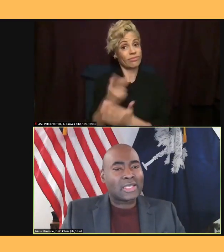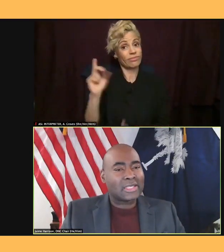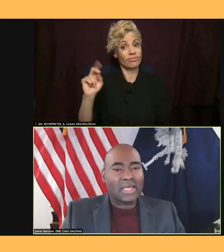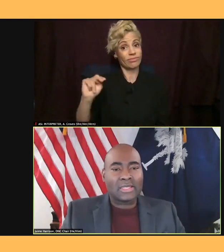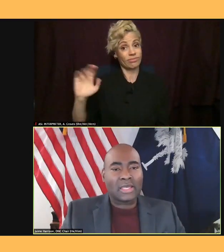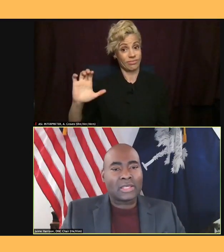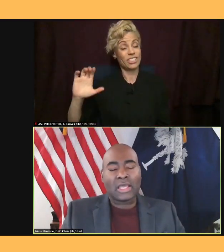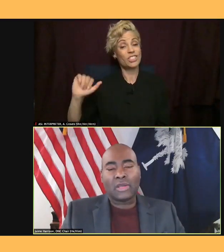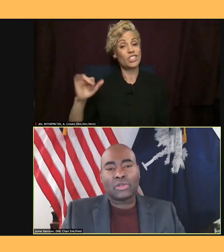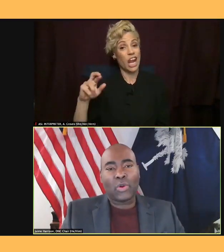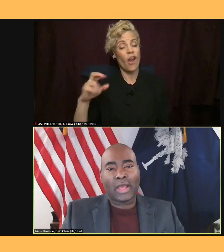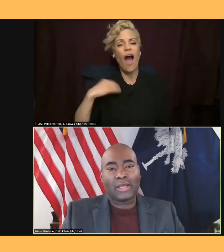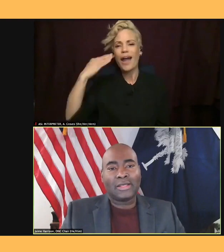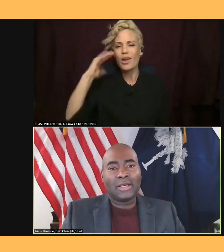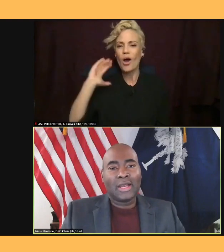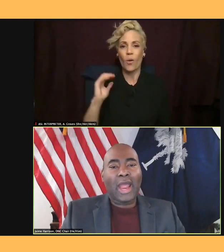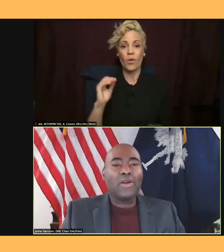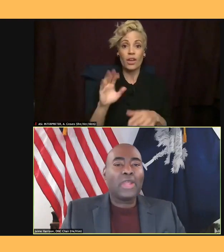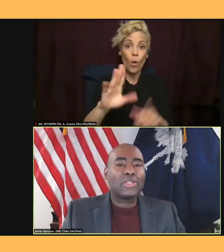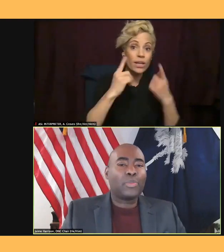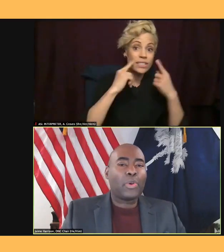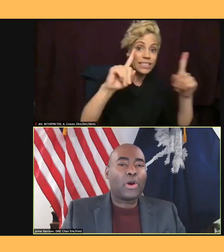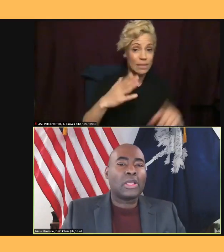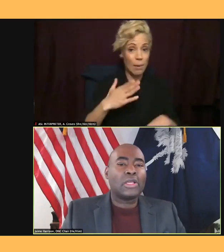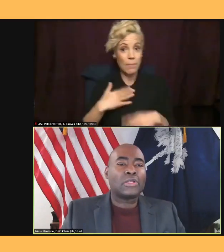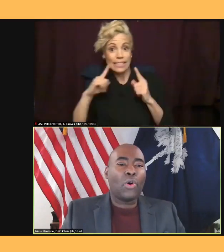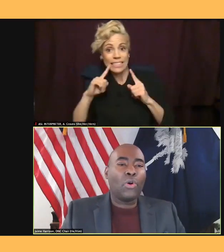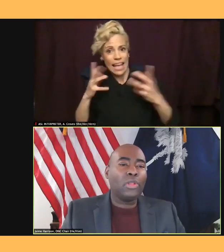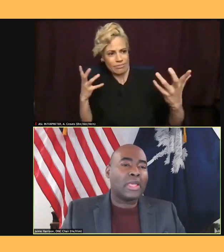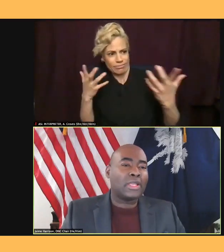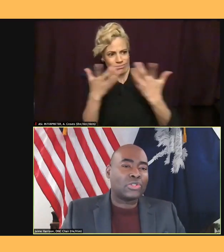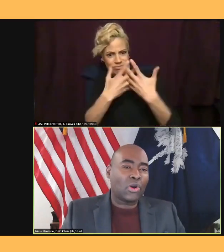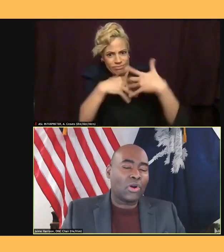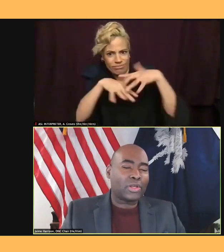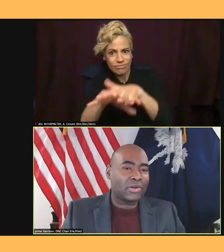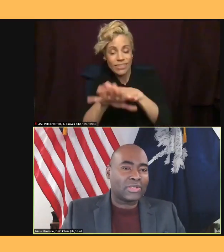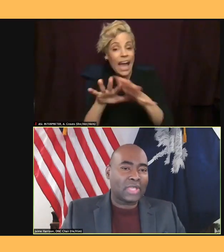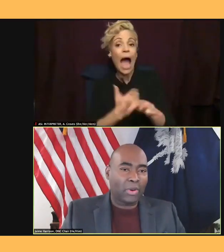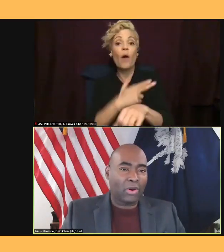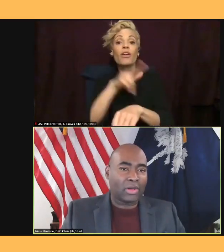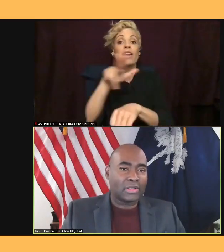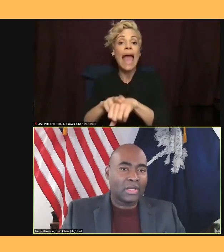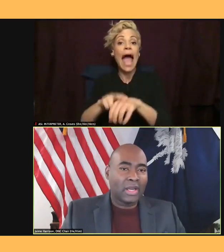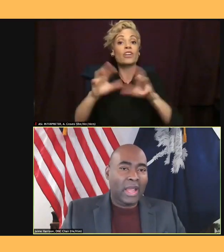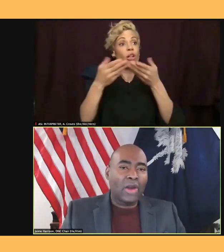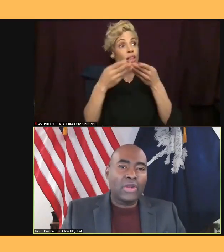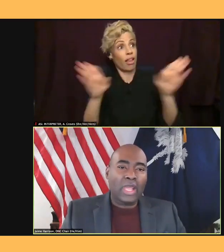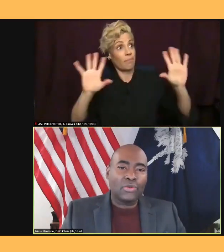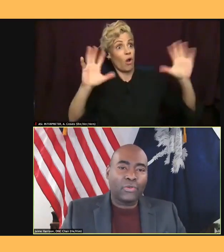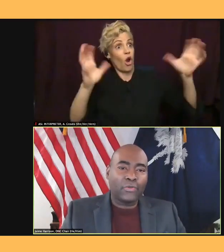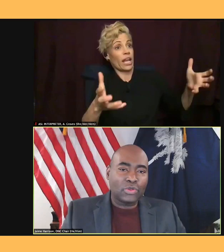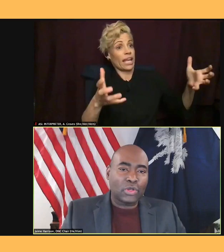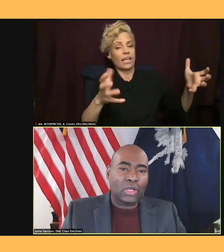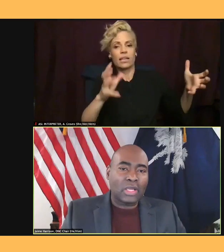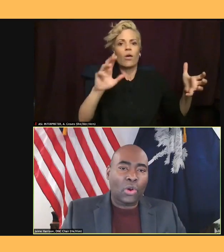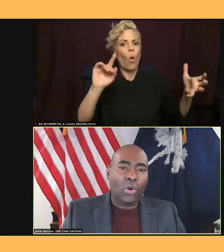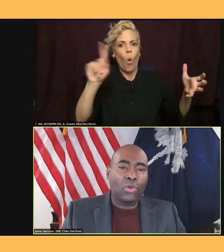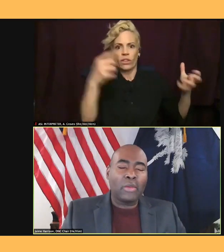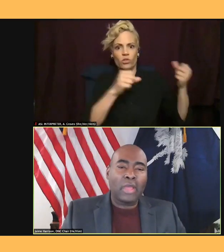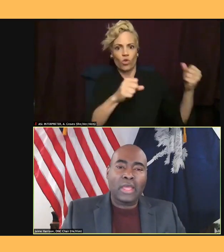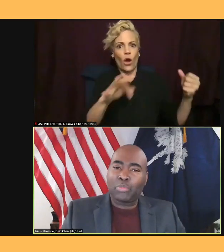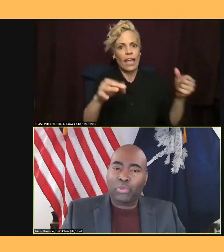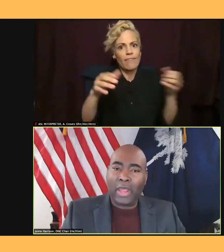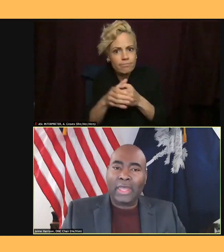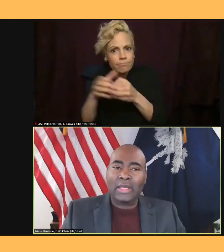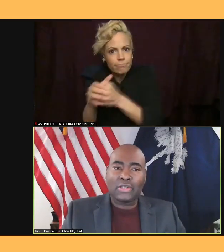intertwined. Our national party is only as strong as our state parties. Our national future is only as bright as